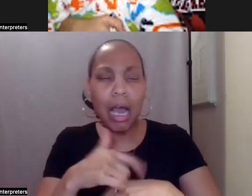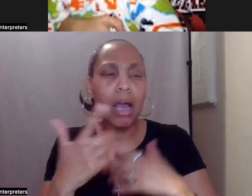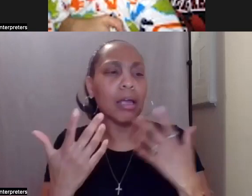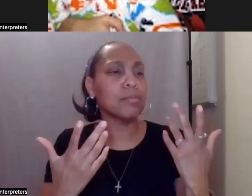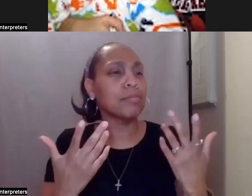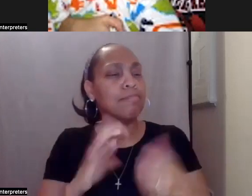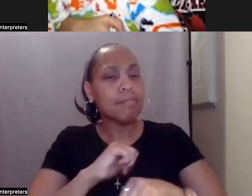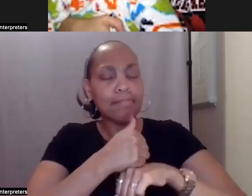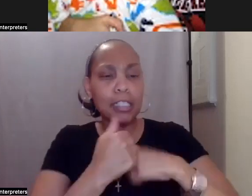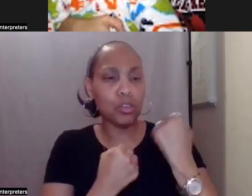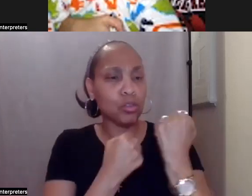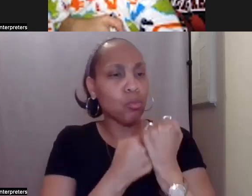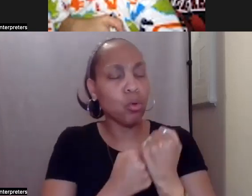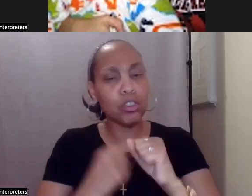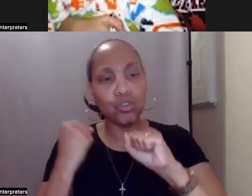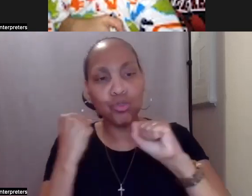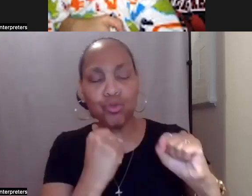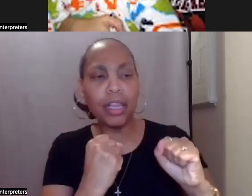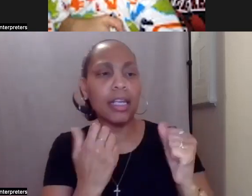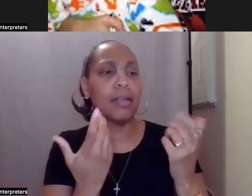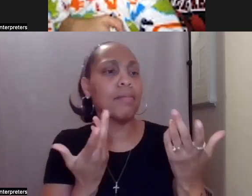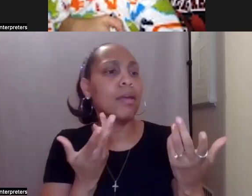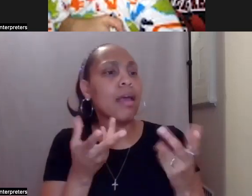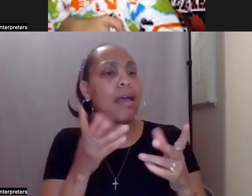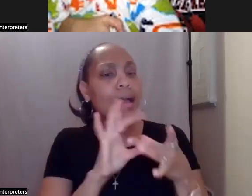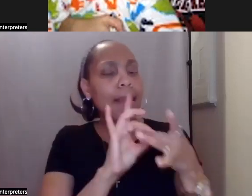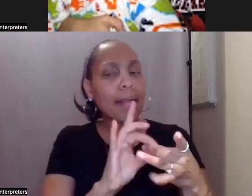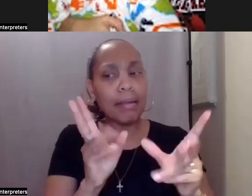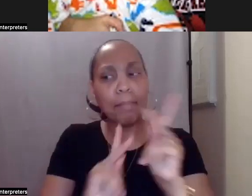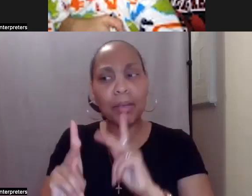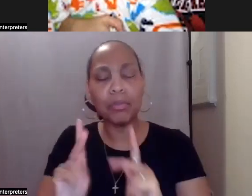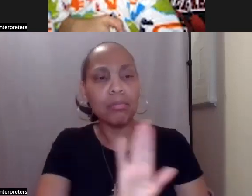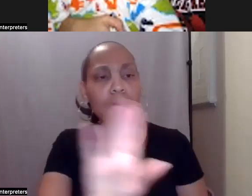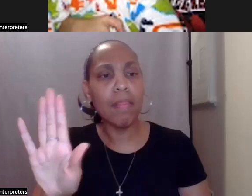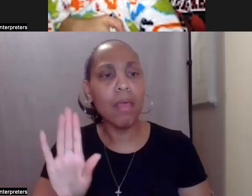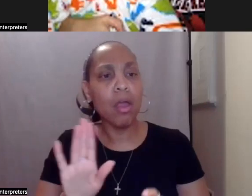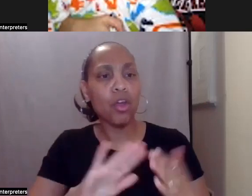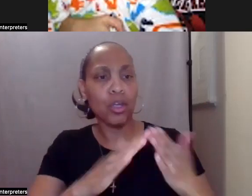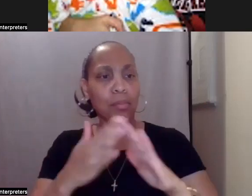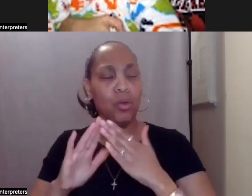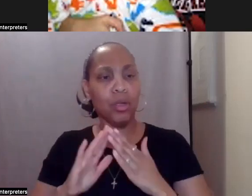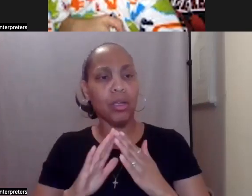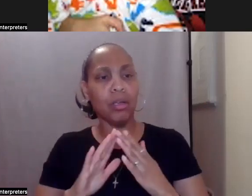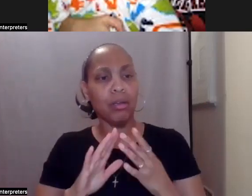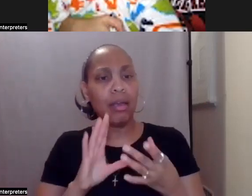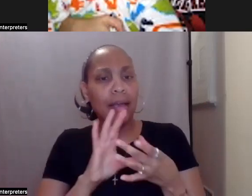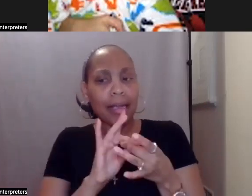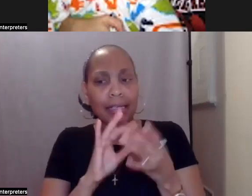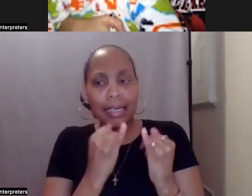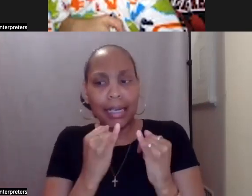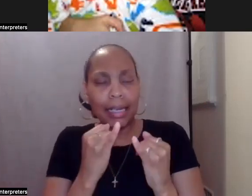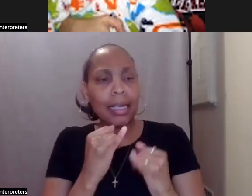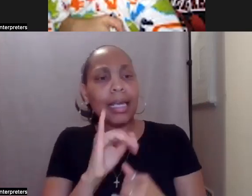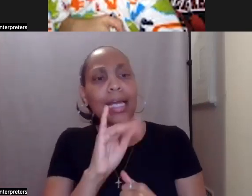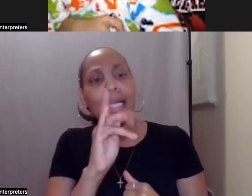them, broadening them, connecting people to their community, creating an interdependence, right? It's Judy, go back to Judy's